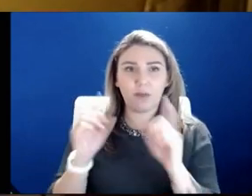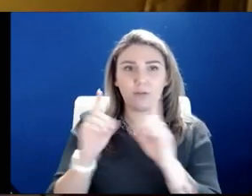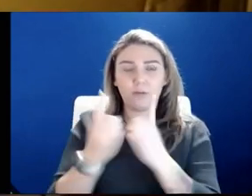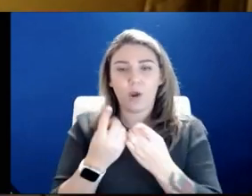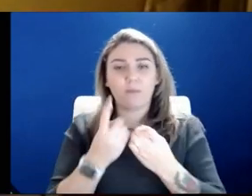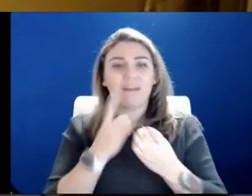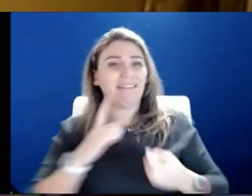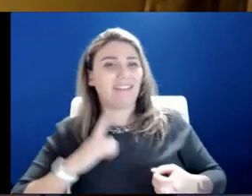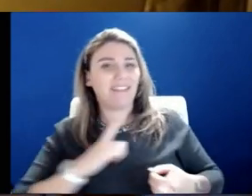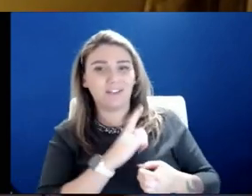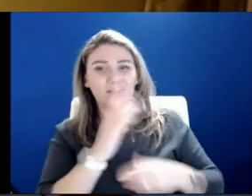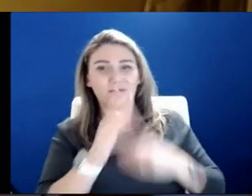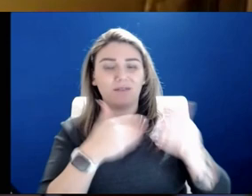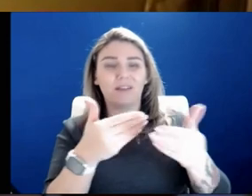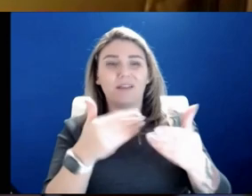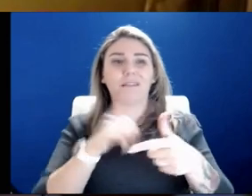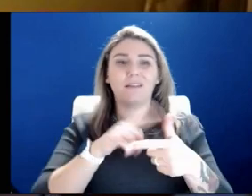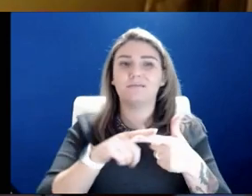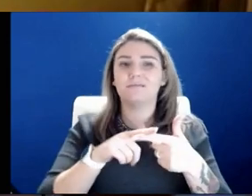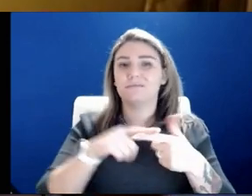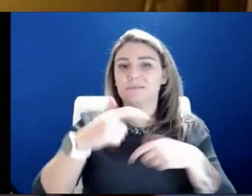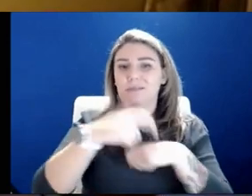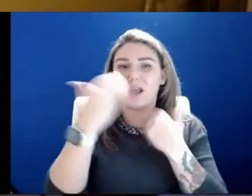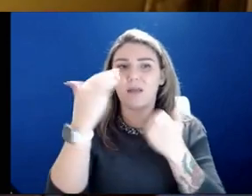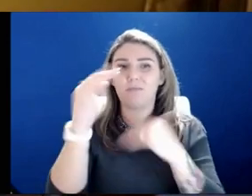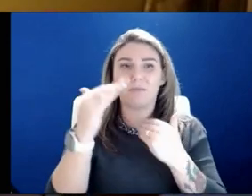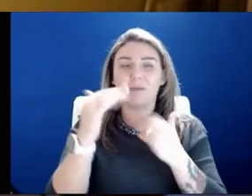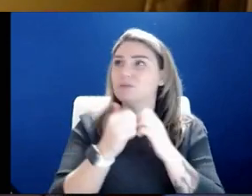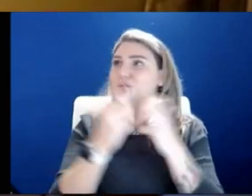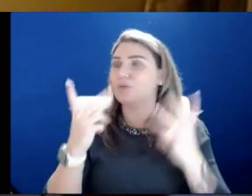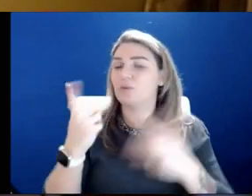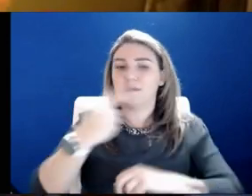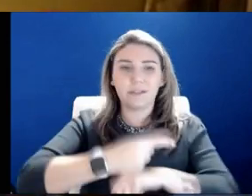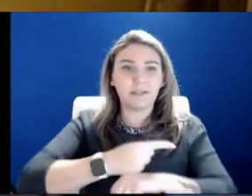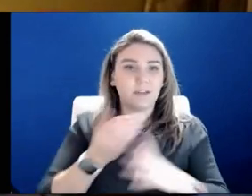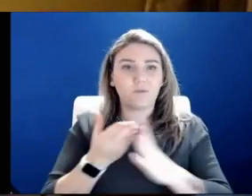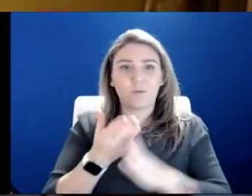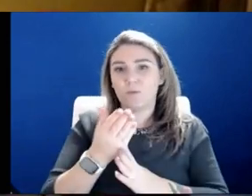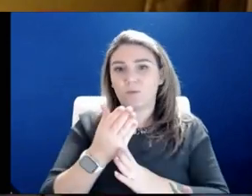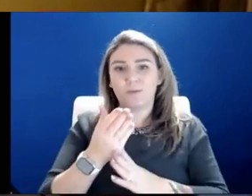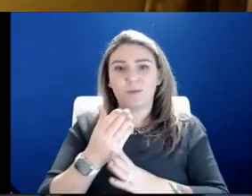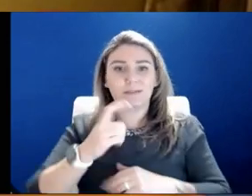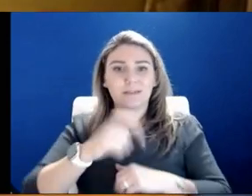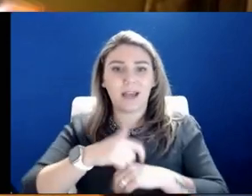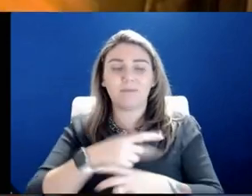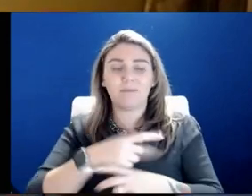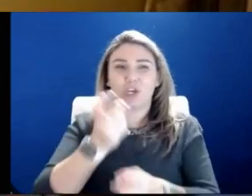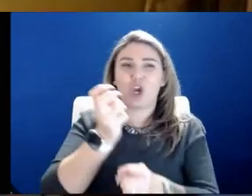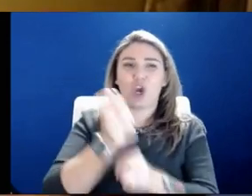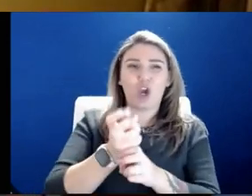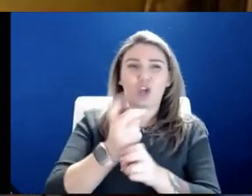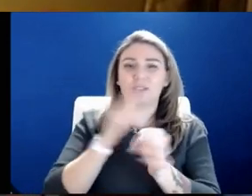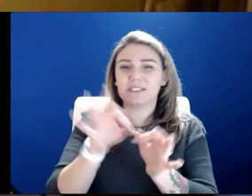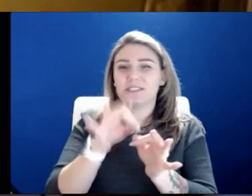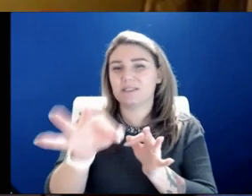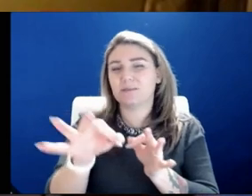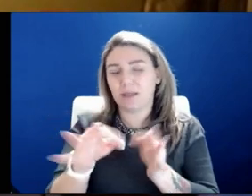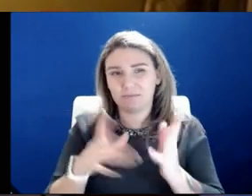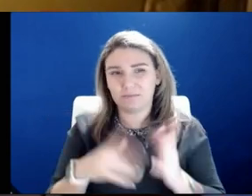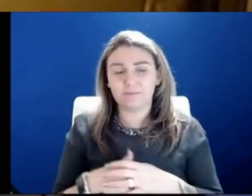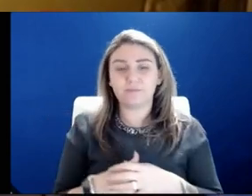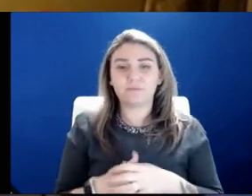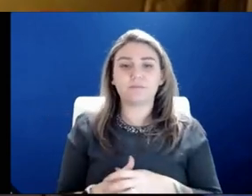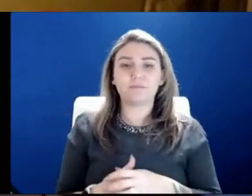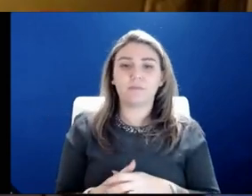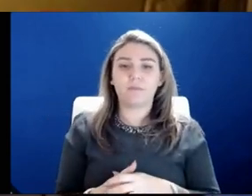a time limit. You can only have them for so many days over a given period. They're very hard to extend, et cetera. And so